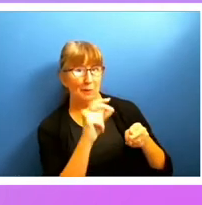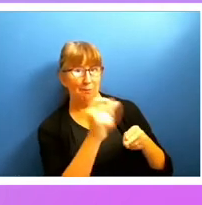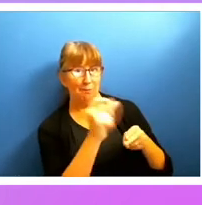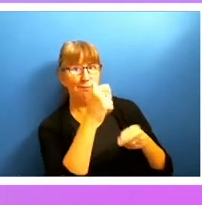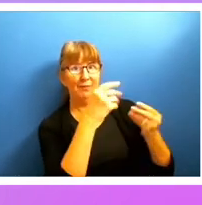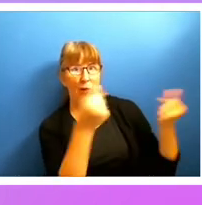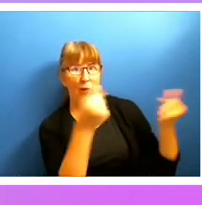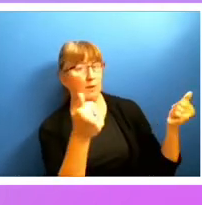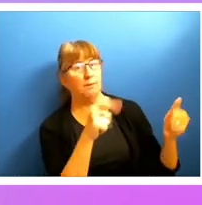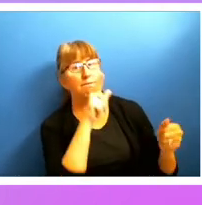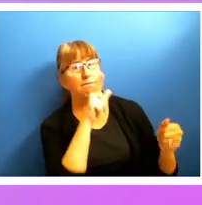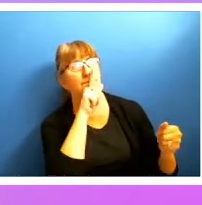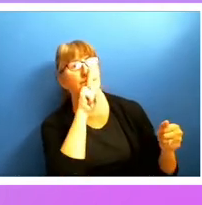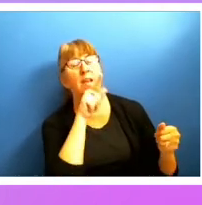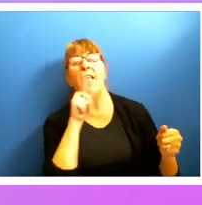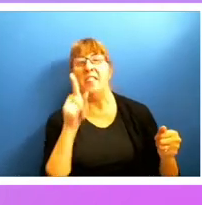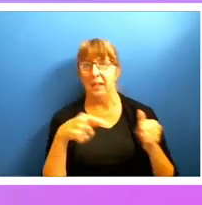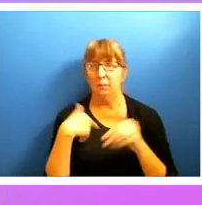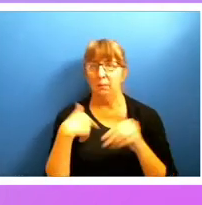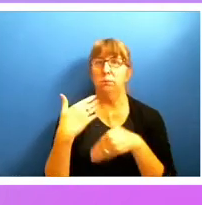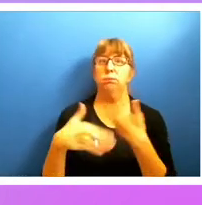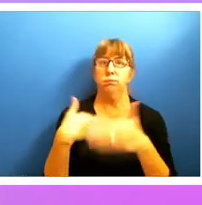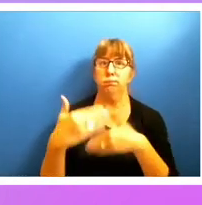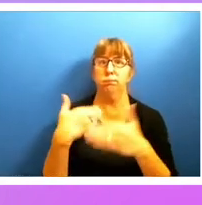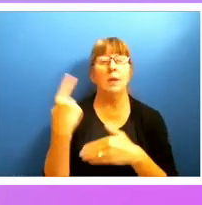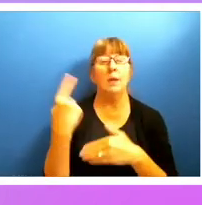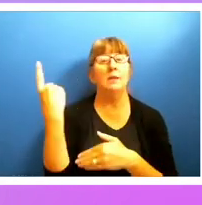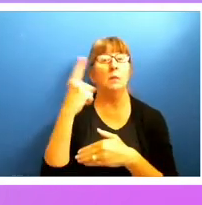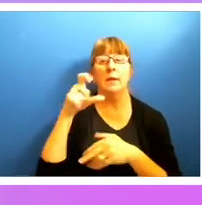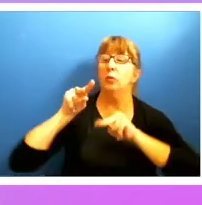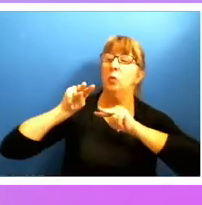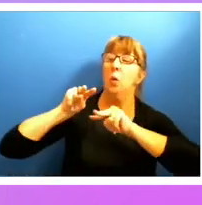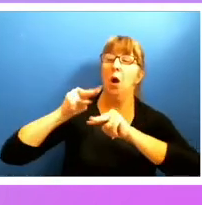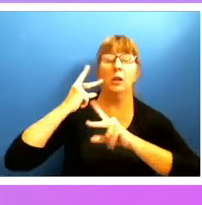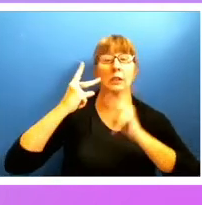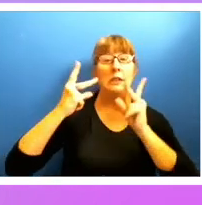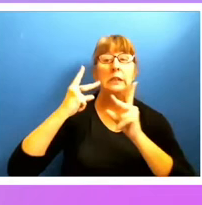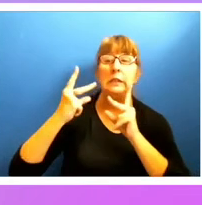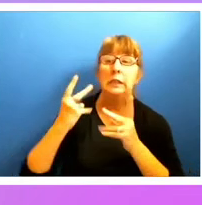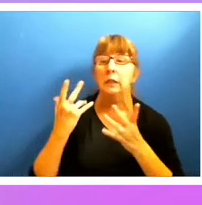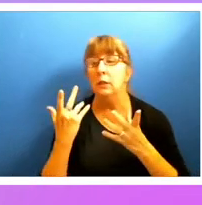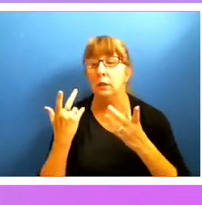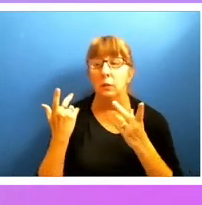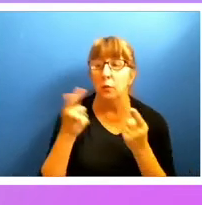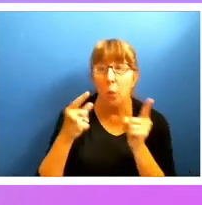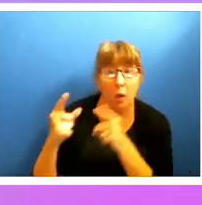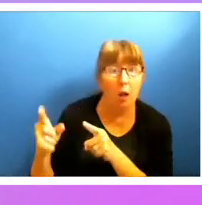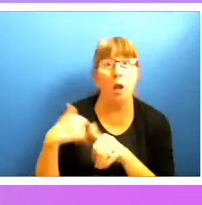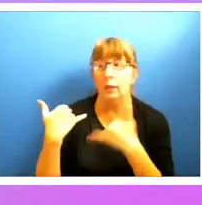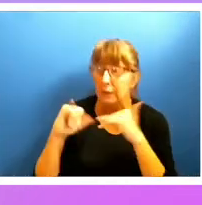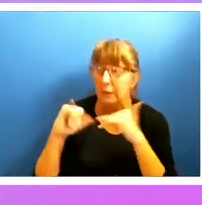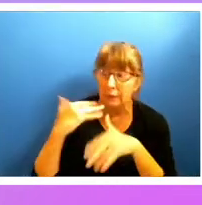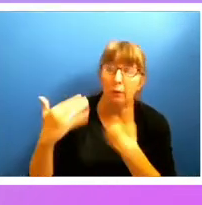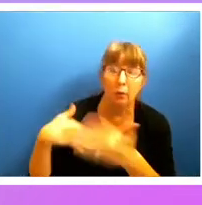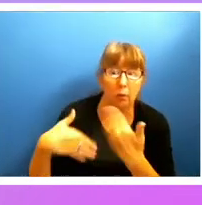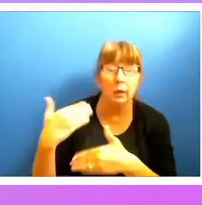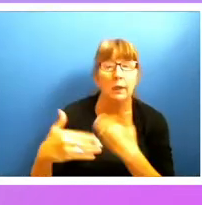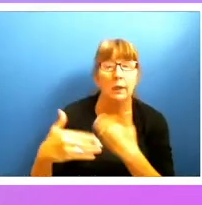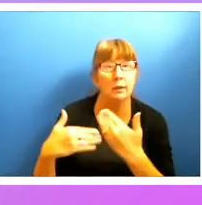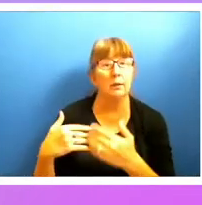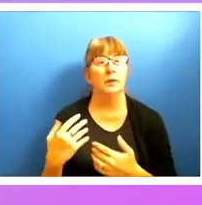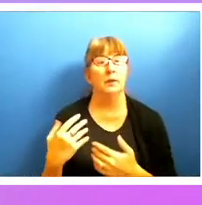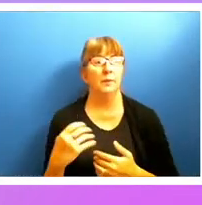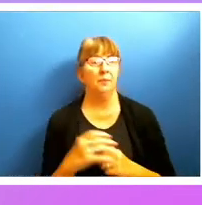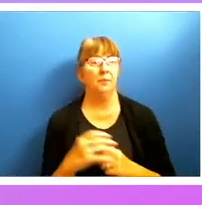mind on this and keep things rolling and figure out what's going on and report it back and get direction and take action. As I said, it's going to